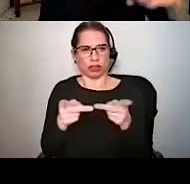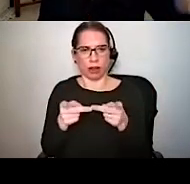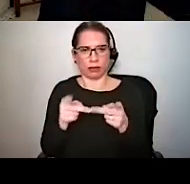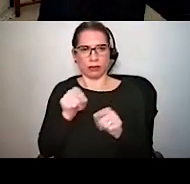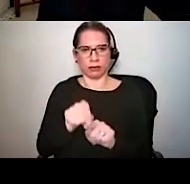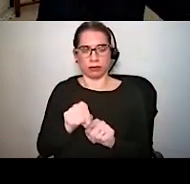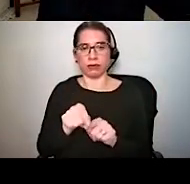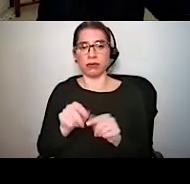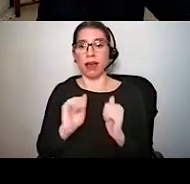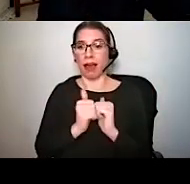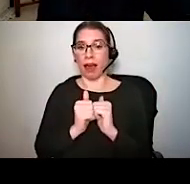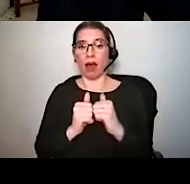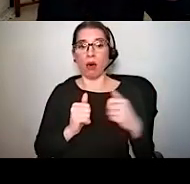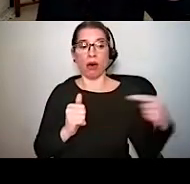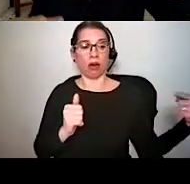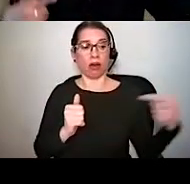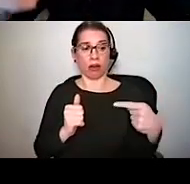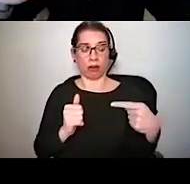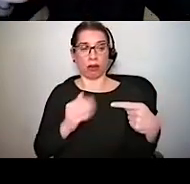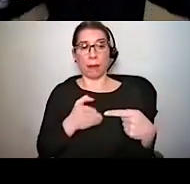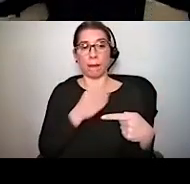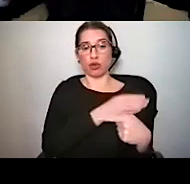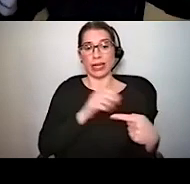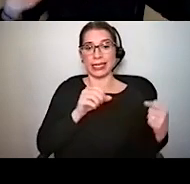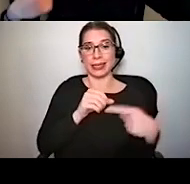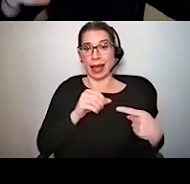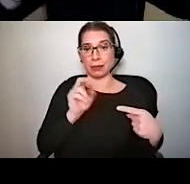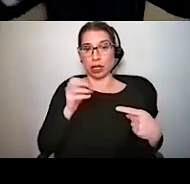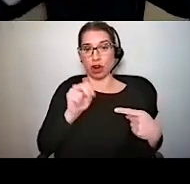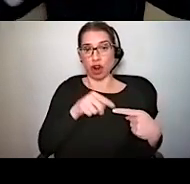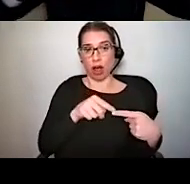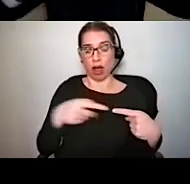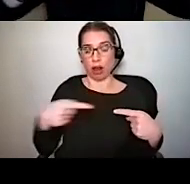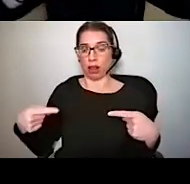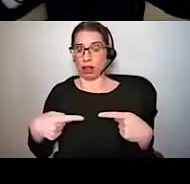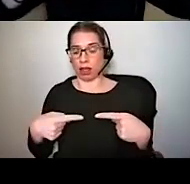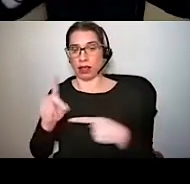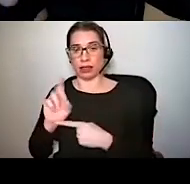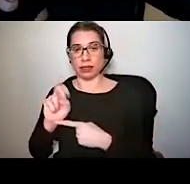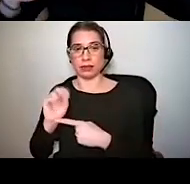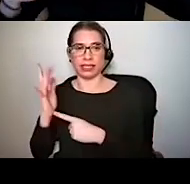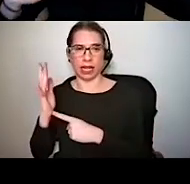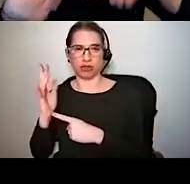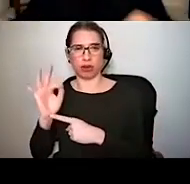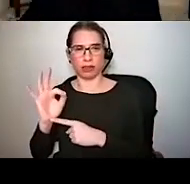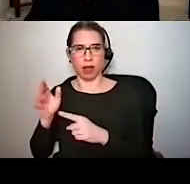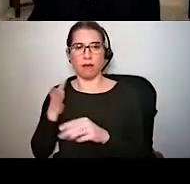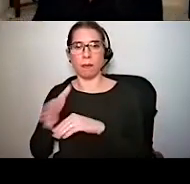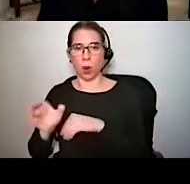axon terminals of a presynaptic neuron and typically the dendrites of a postsynaptic neuron.